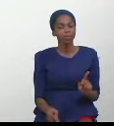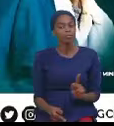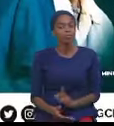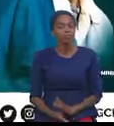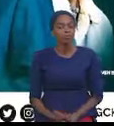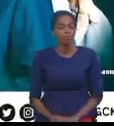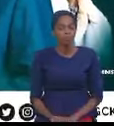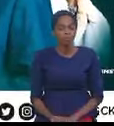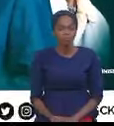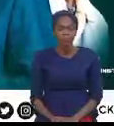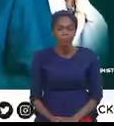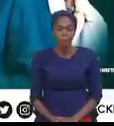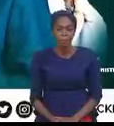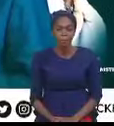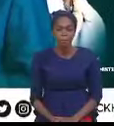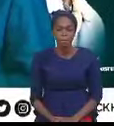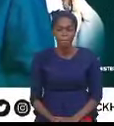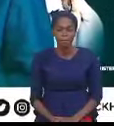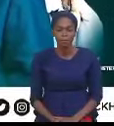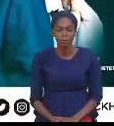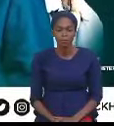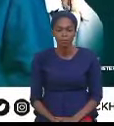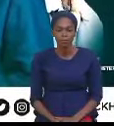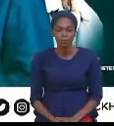The Gospel You